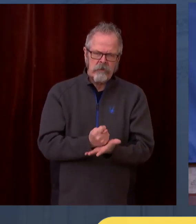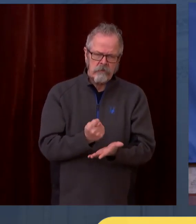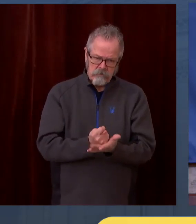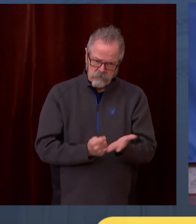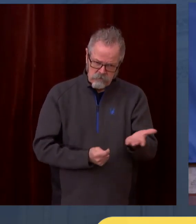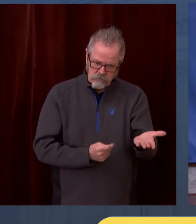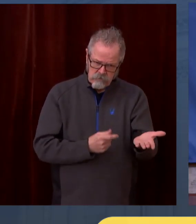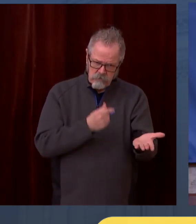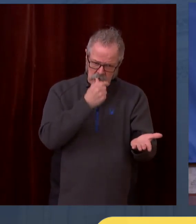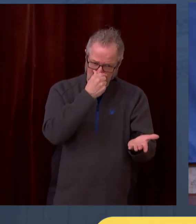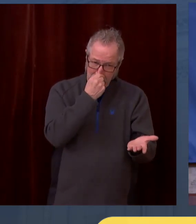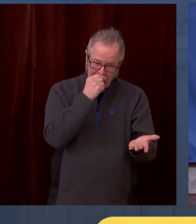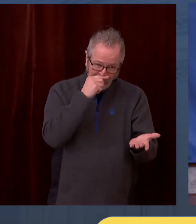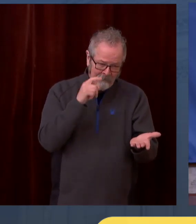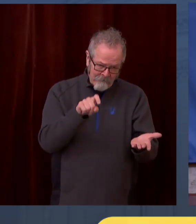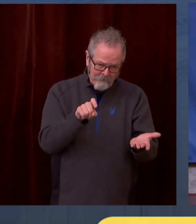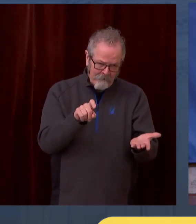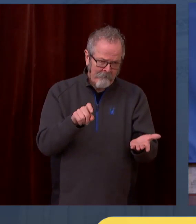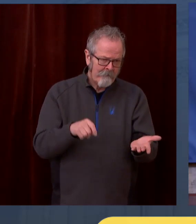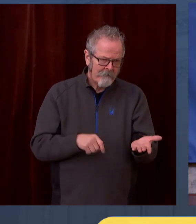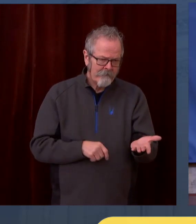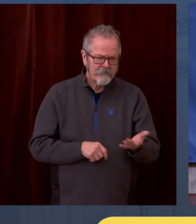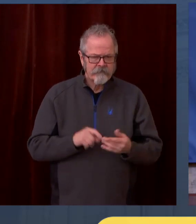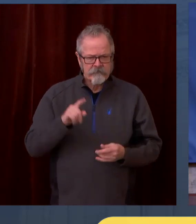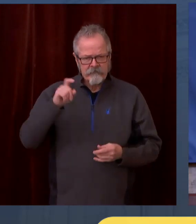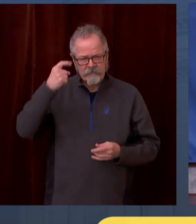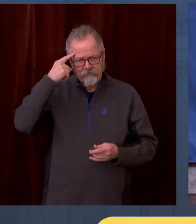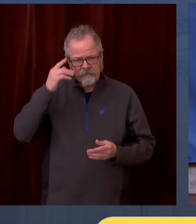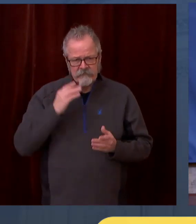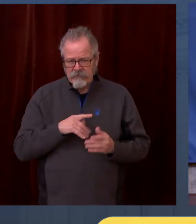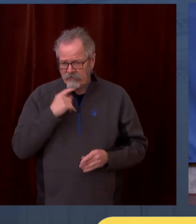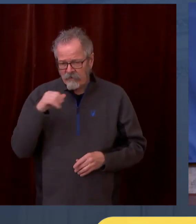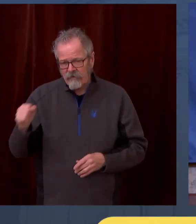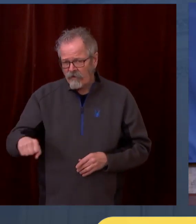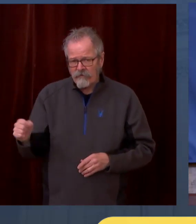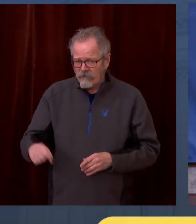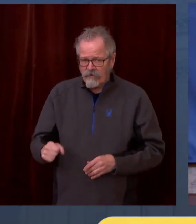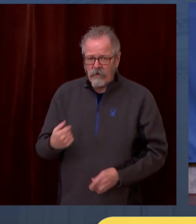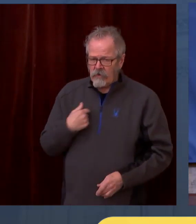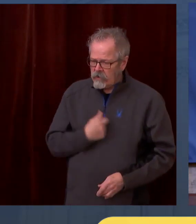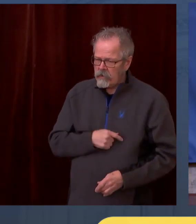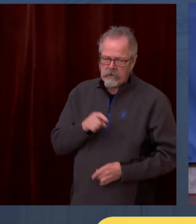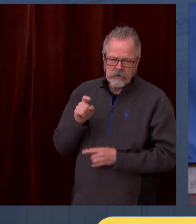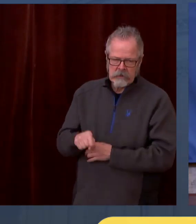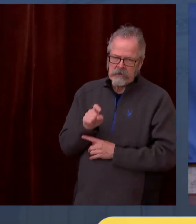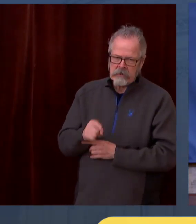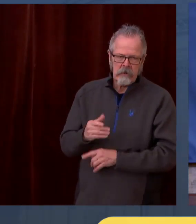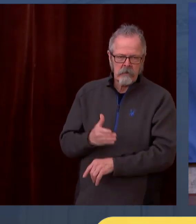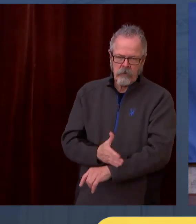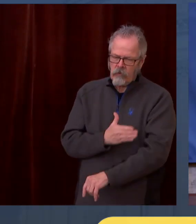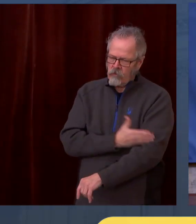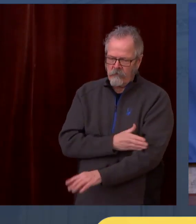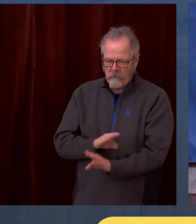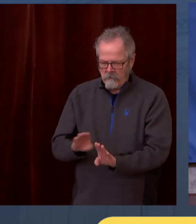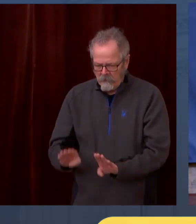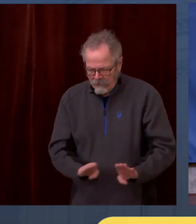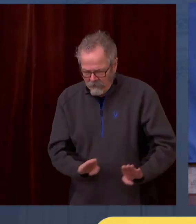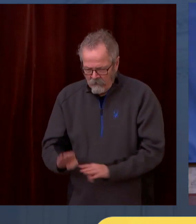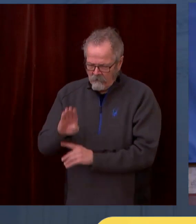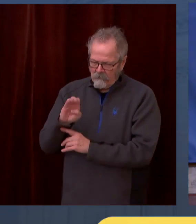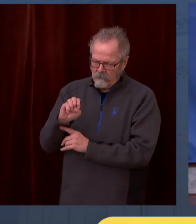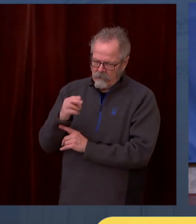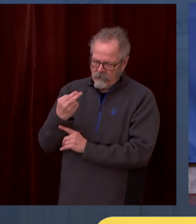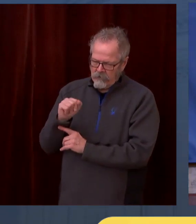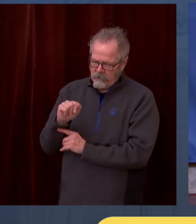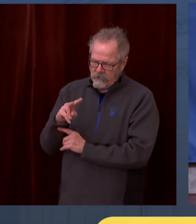treatment, treatment, mental health treatment. It was in my budget. I'll continue to support this. We're in better financial position, obviously, than